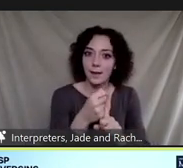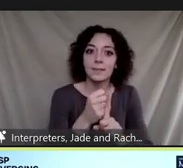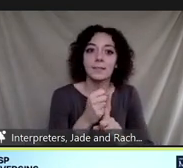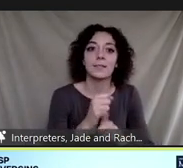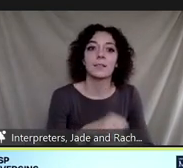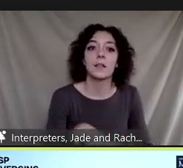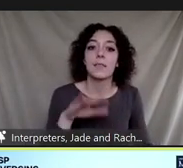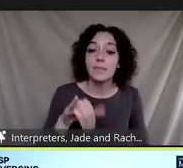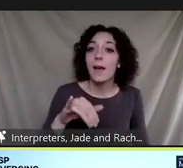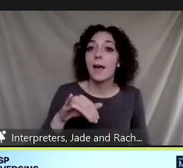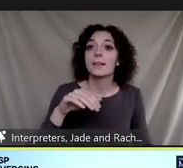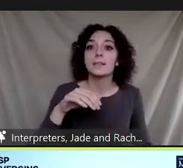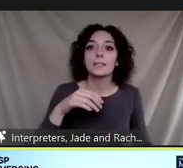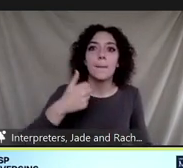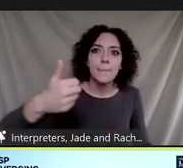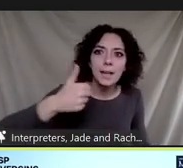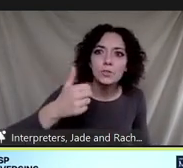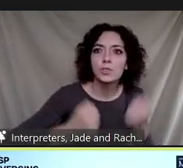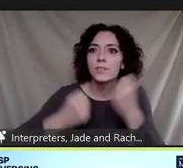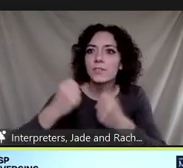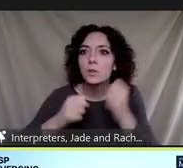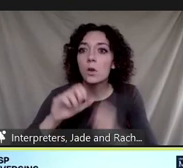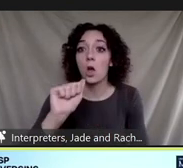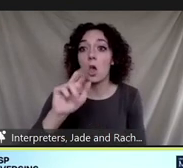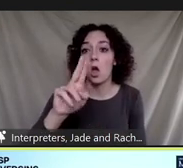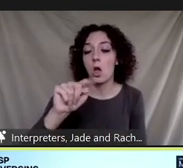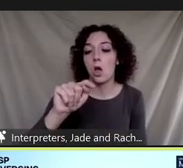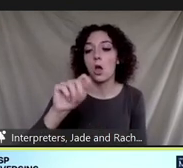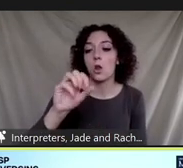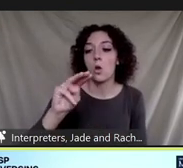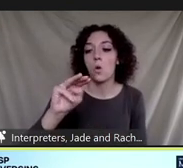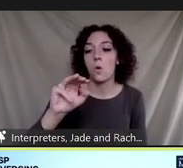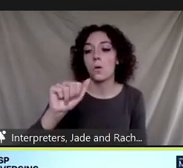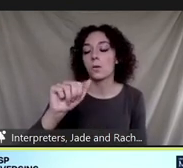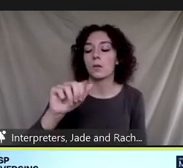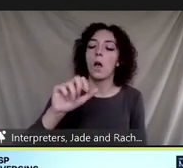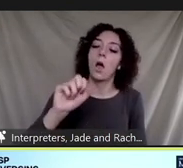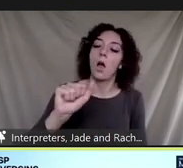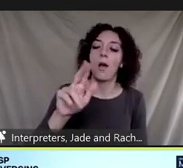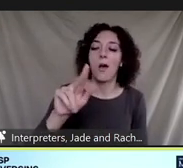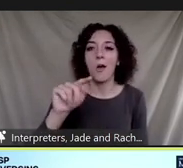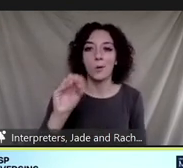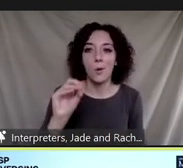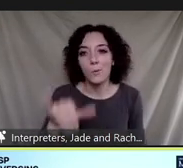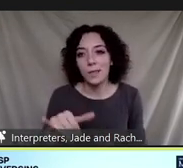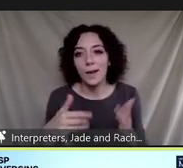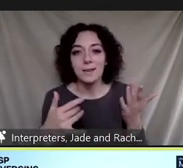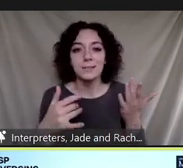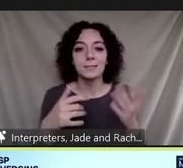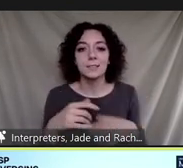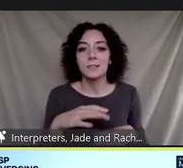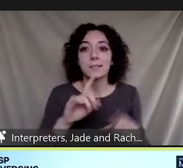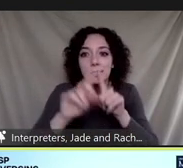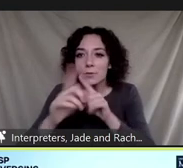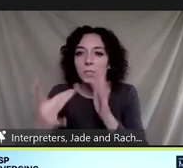automation in passenger uh vehicles micromobility um these technologies could